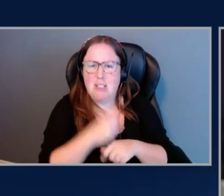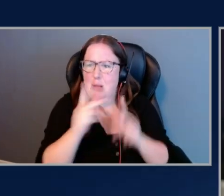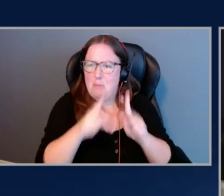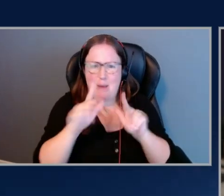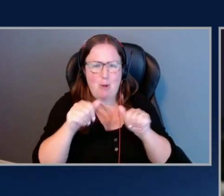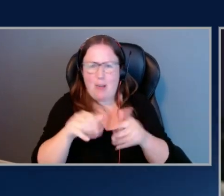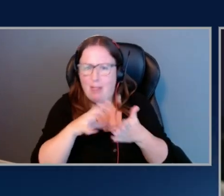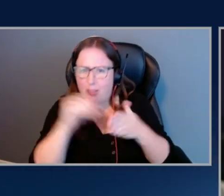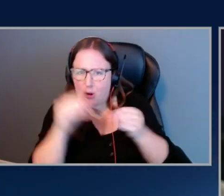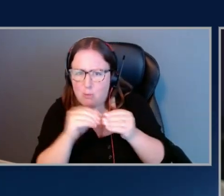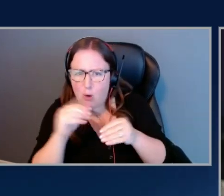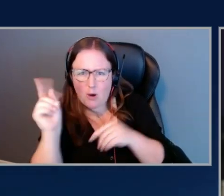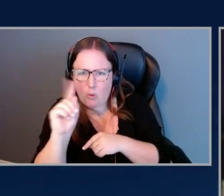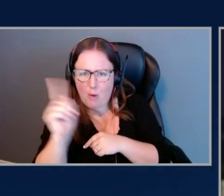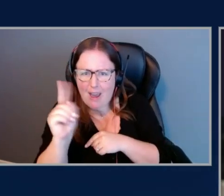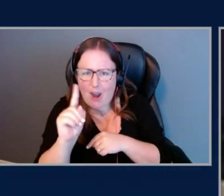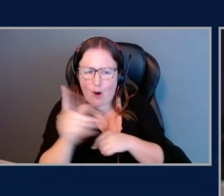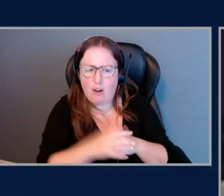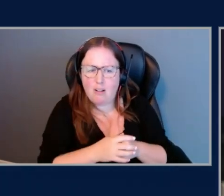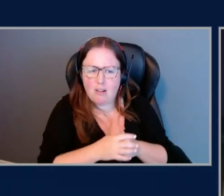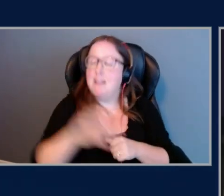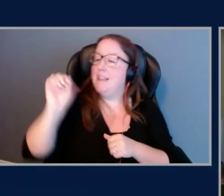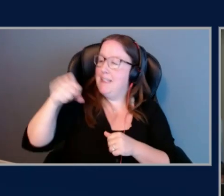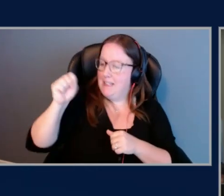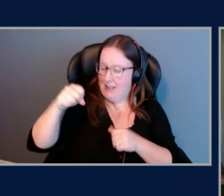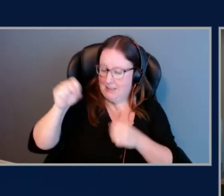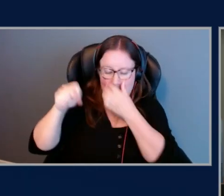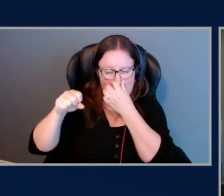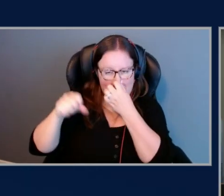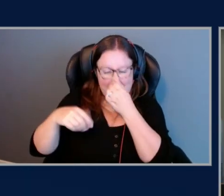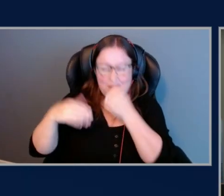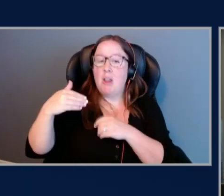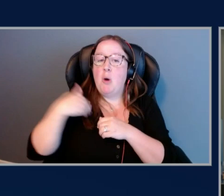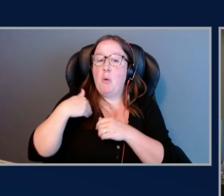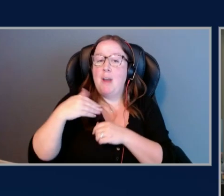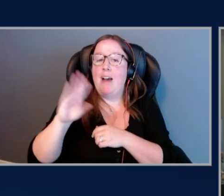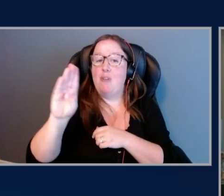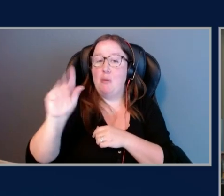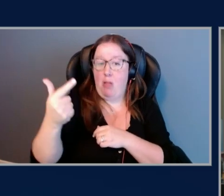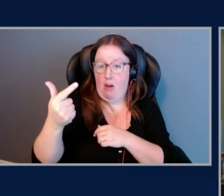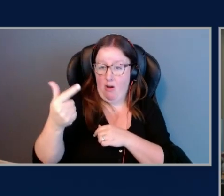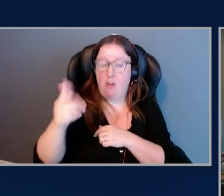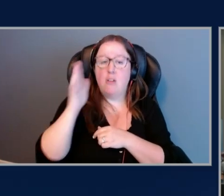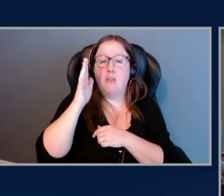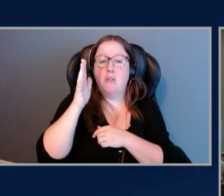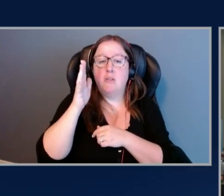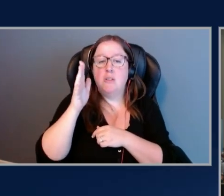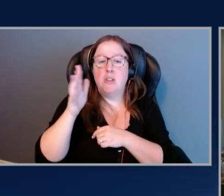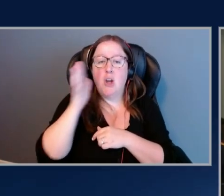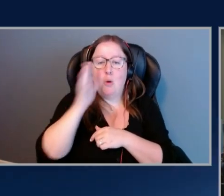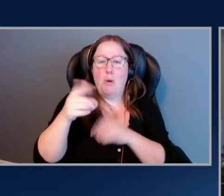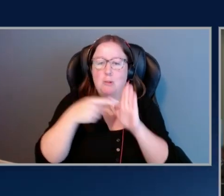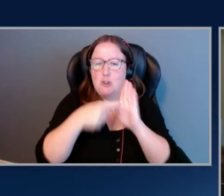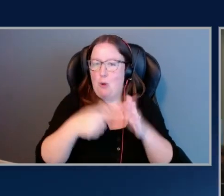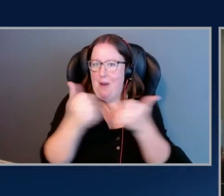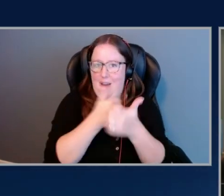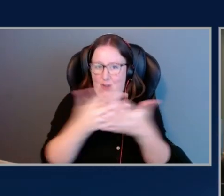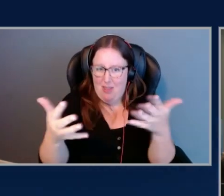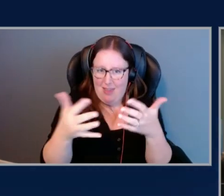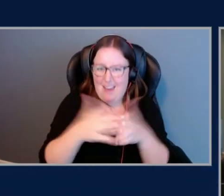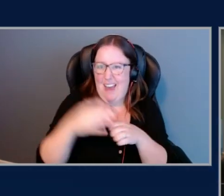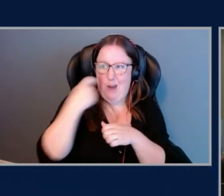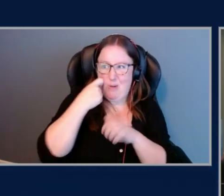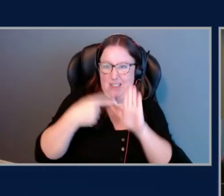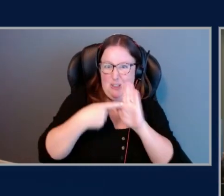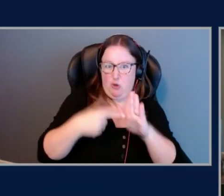to learn more about this new launch? Yeah, so we have the blog out, which will give you exactly everything that I showed